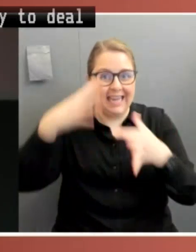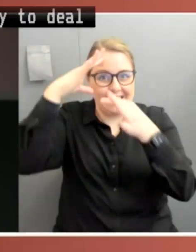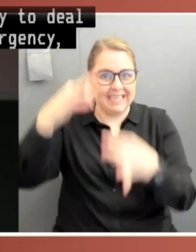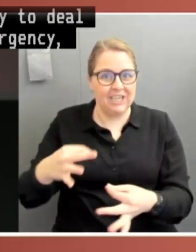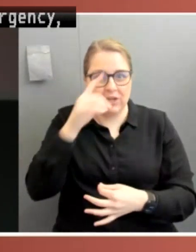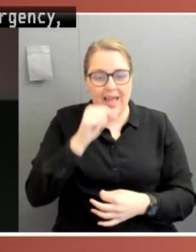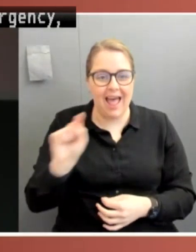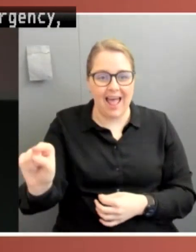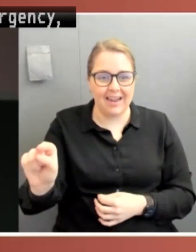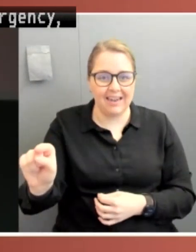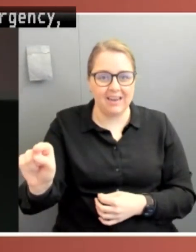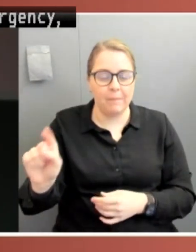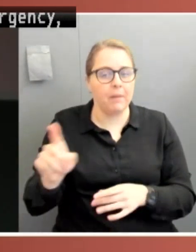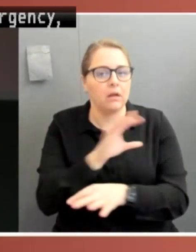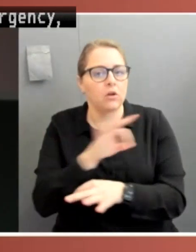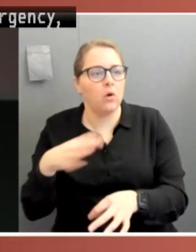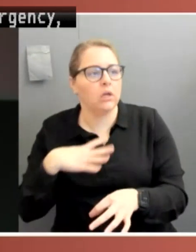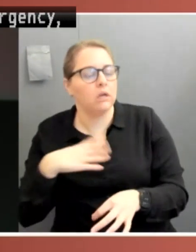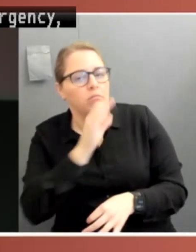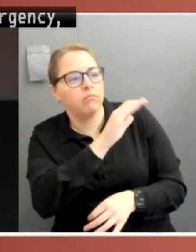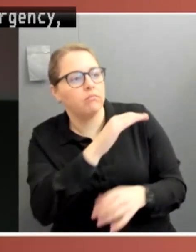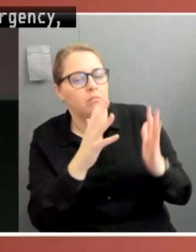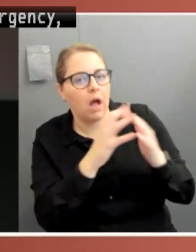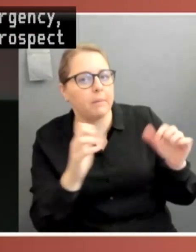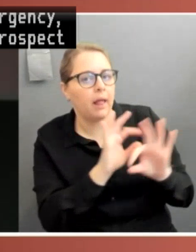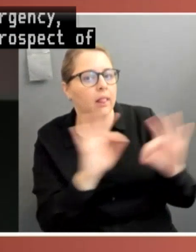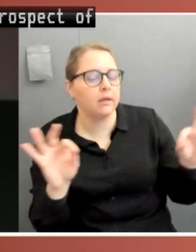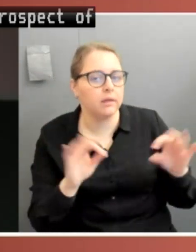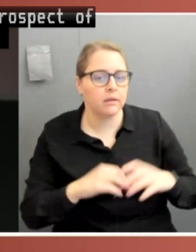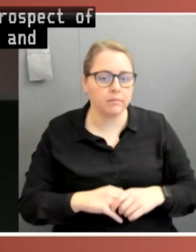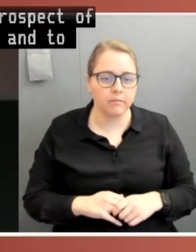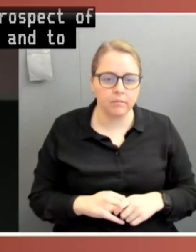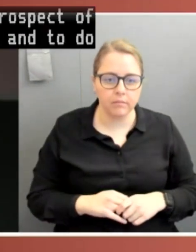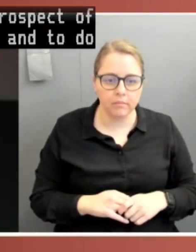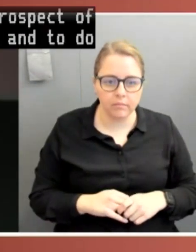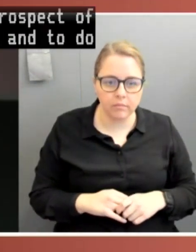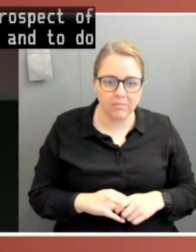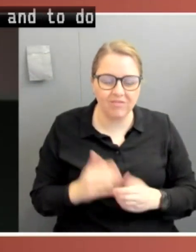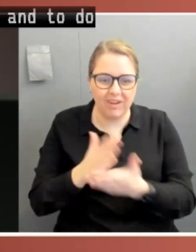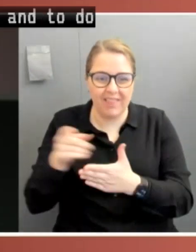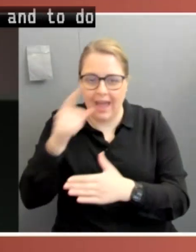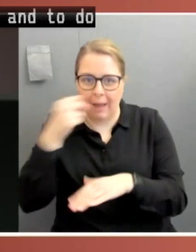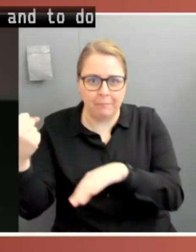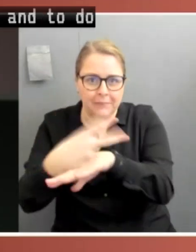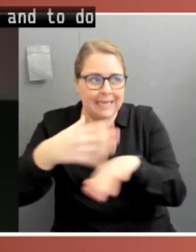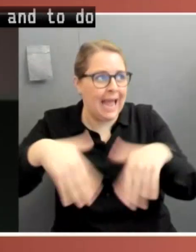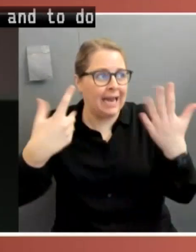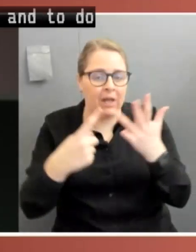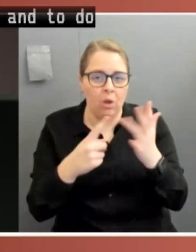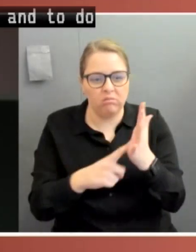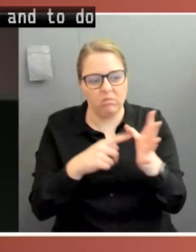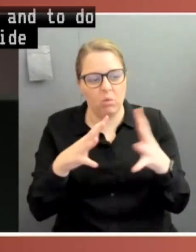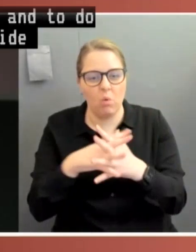parliamentary disallowance and to do so in a way that can override any other law. There's no greater